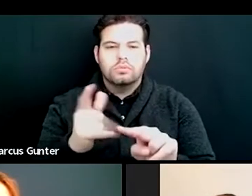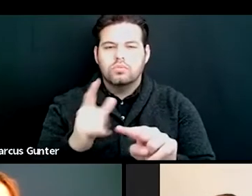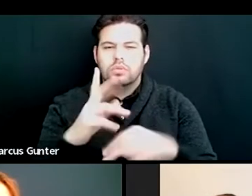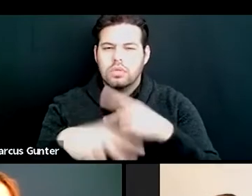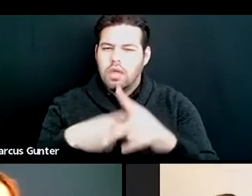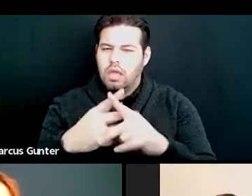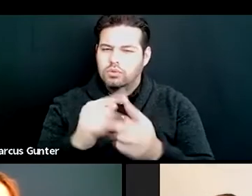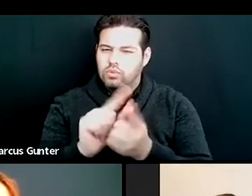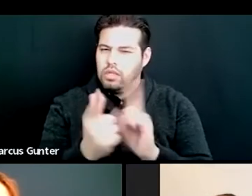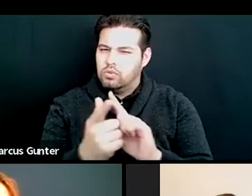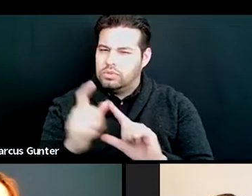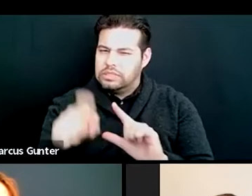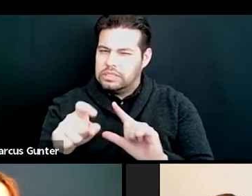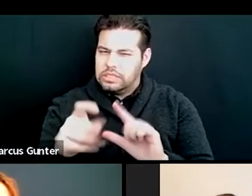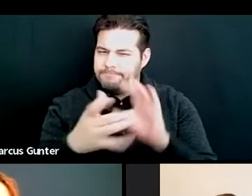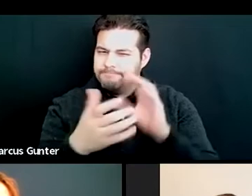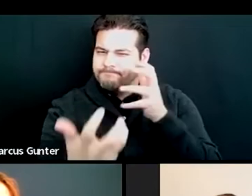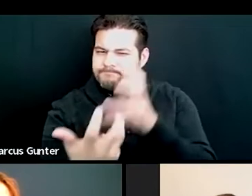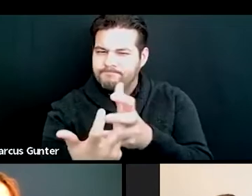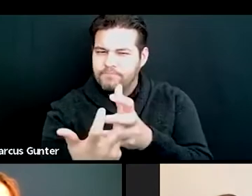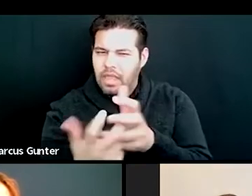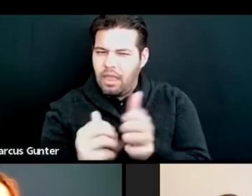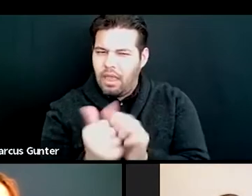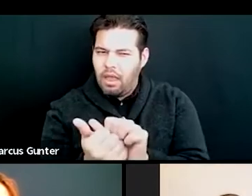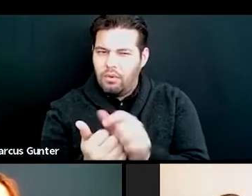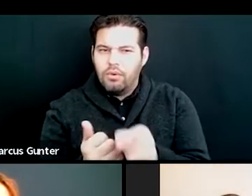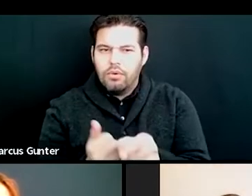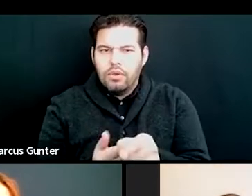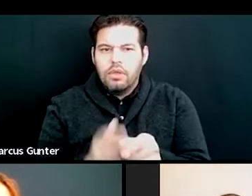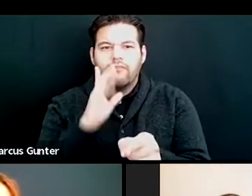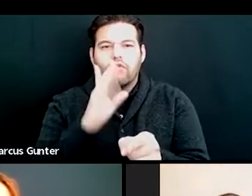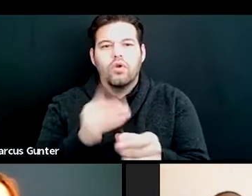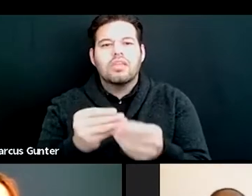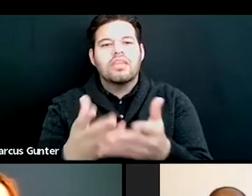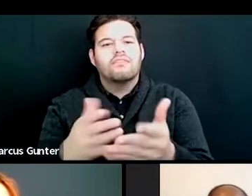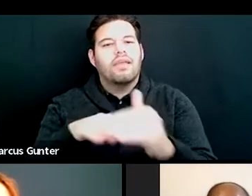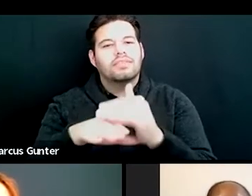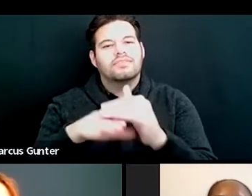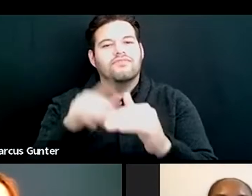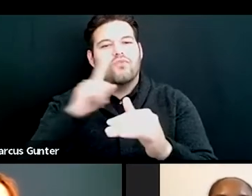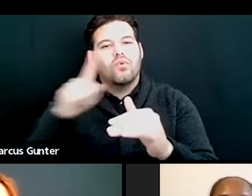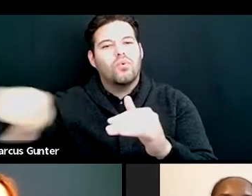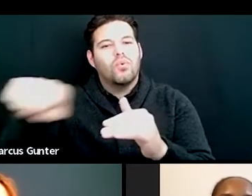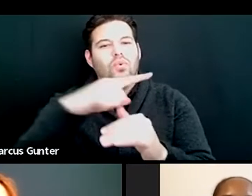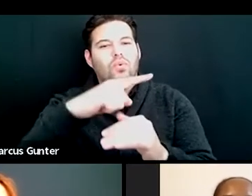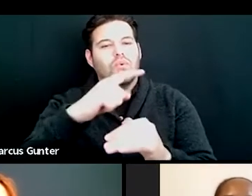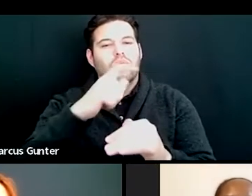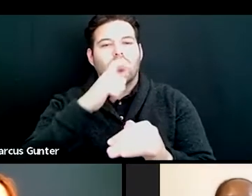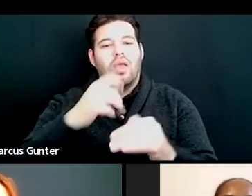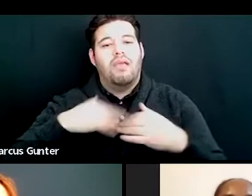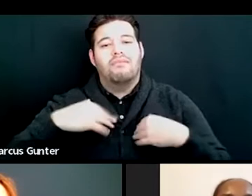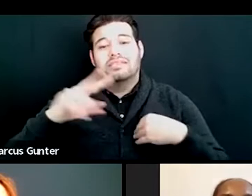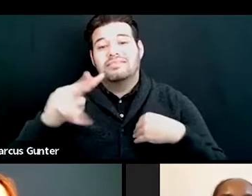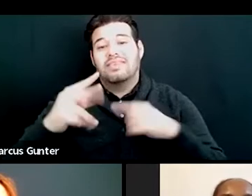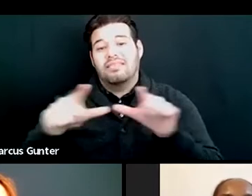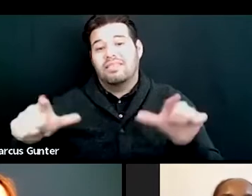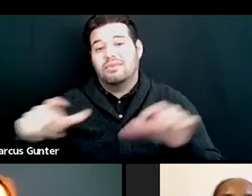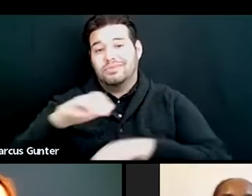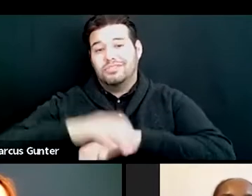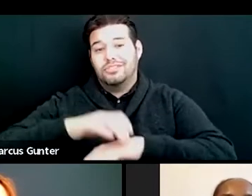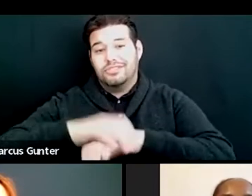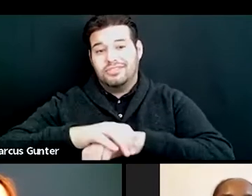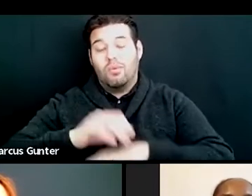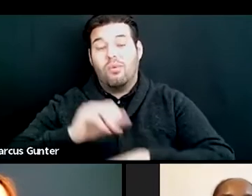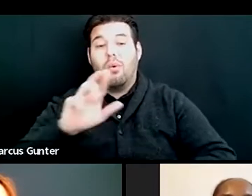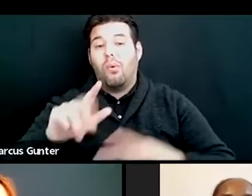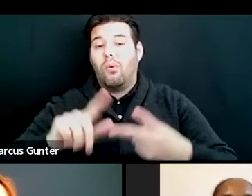type of translations that we need and, uh, for, to, to give accessibility to those who speak English as a second language or, or